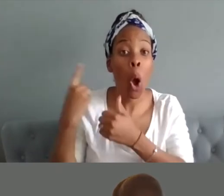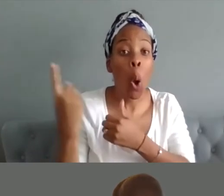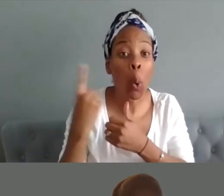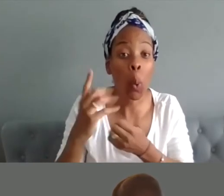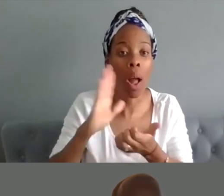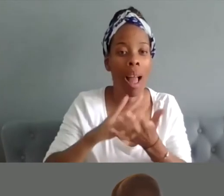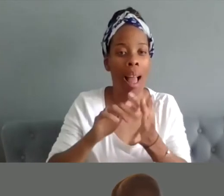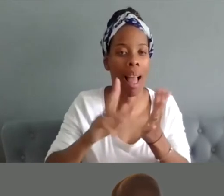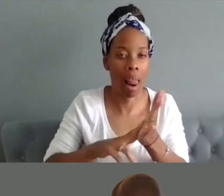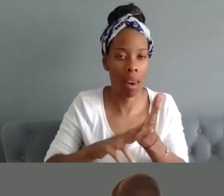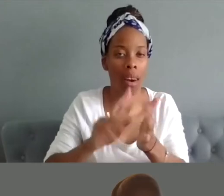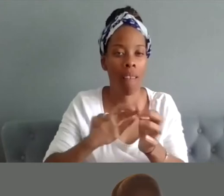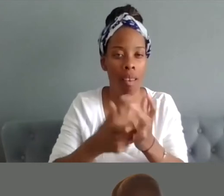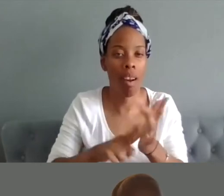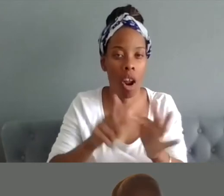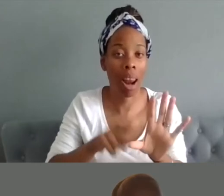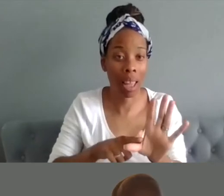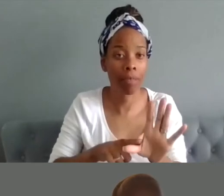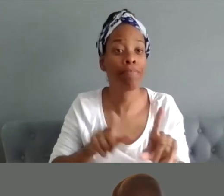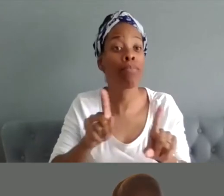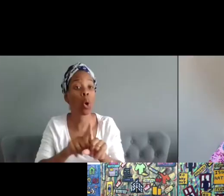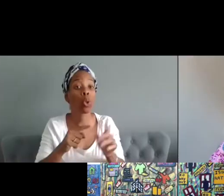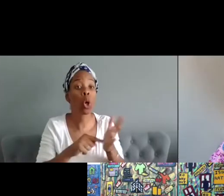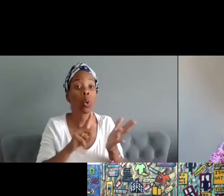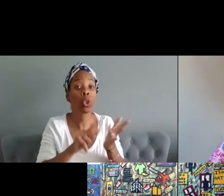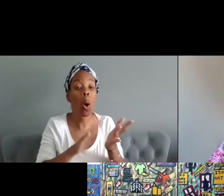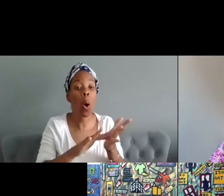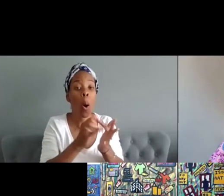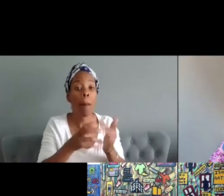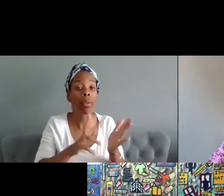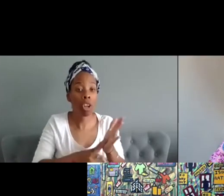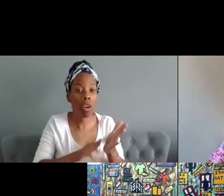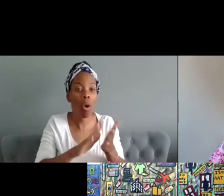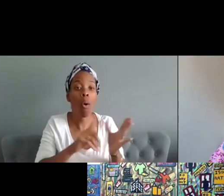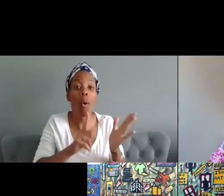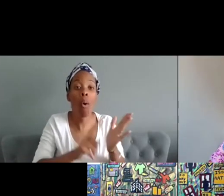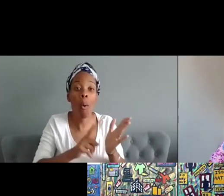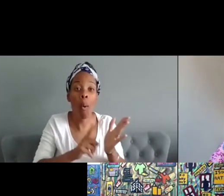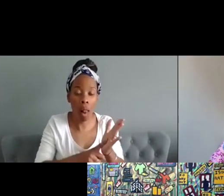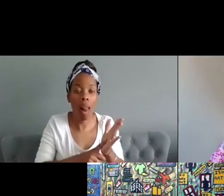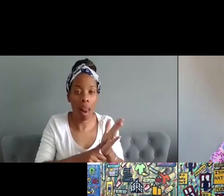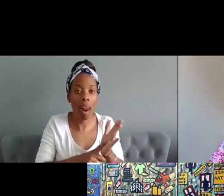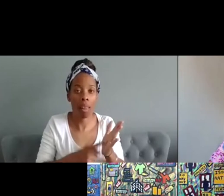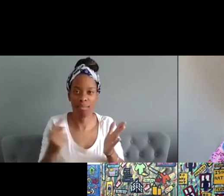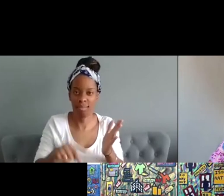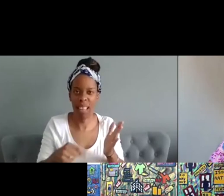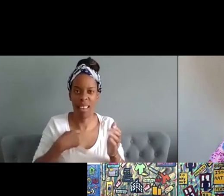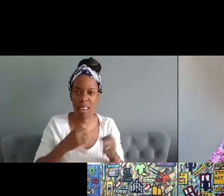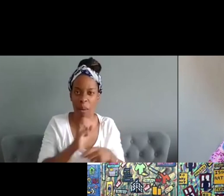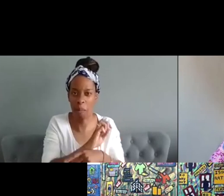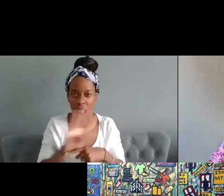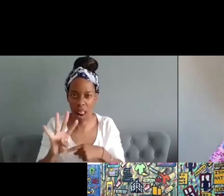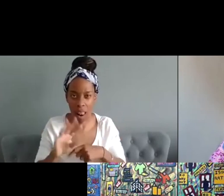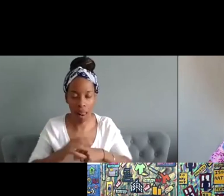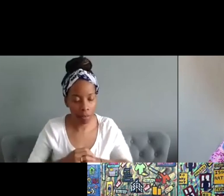and we've also got Thompson Hall resident artist at Action Spaces cockpit art studios so the